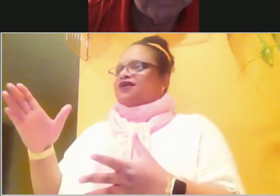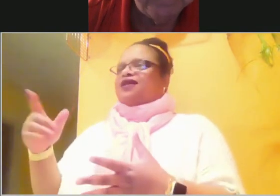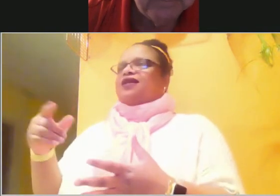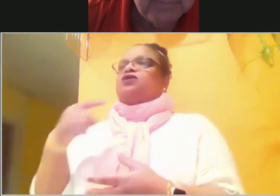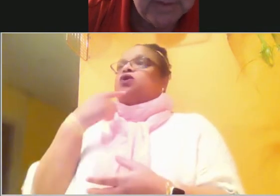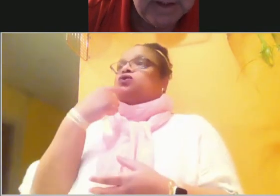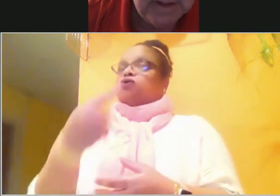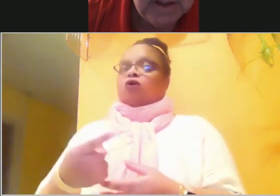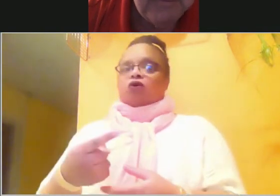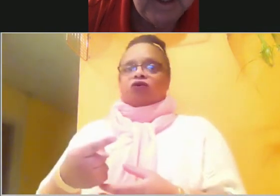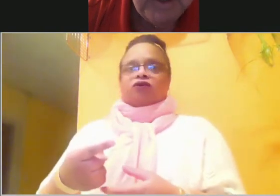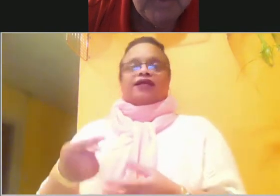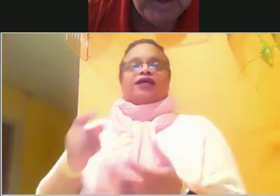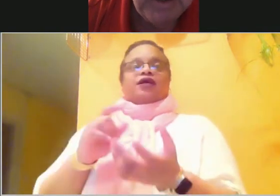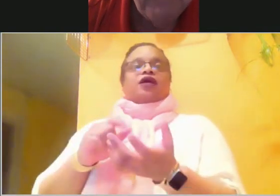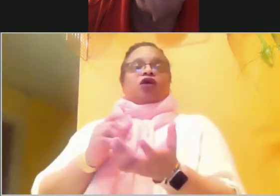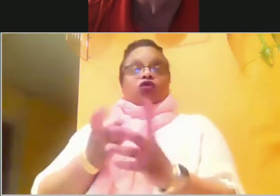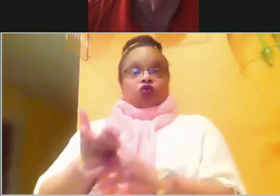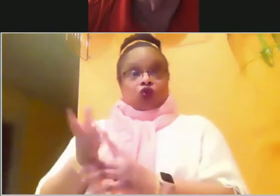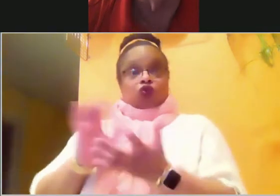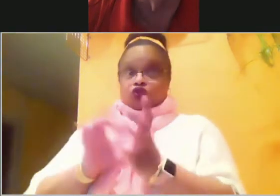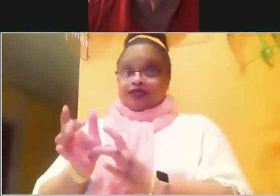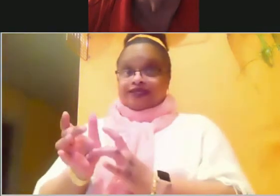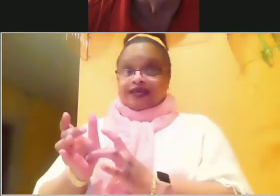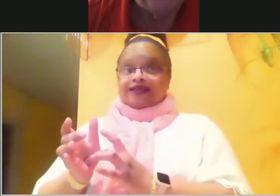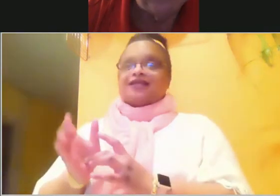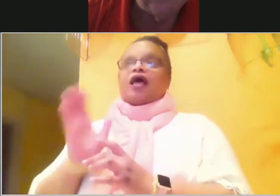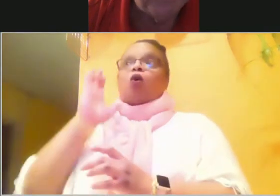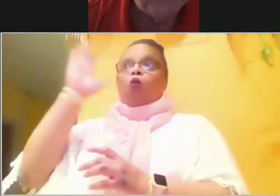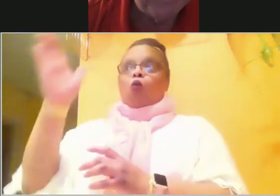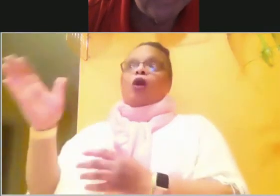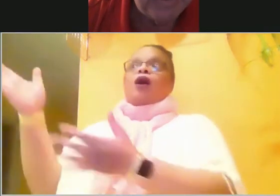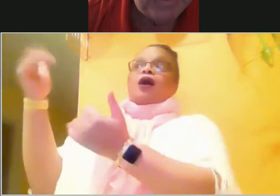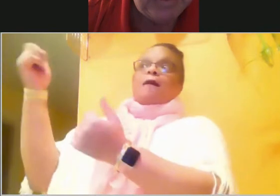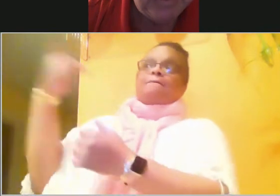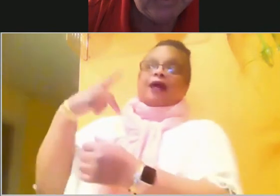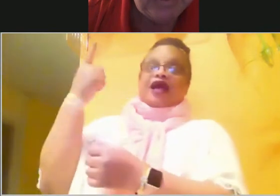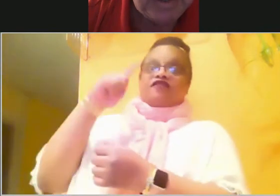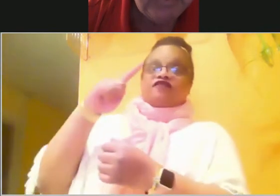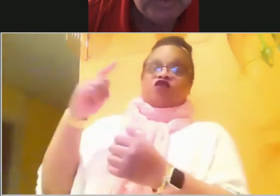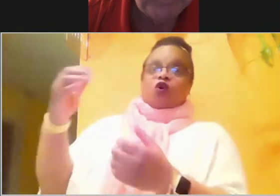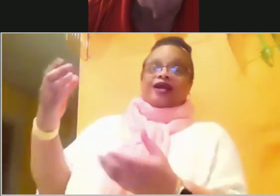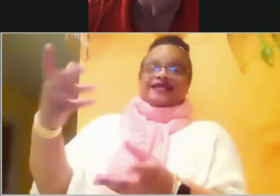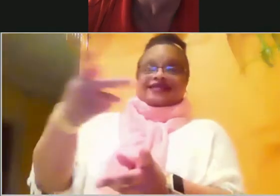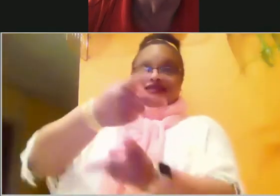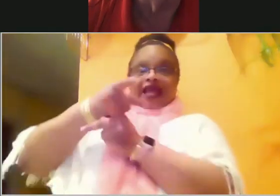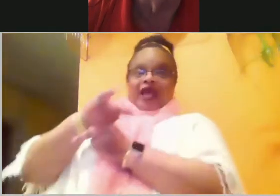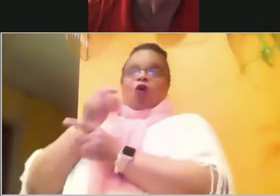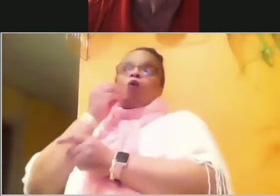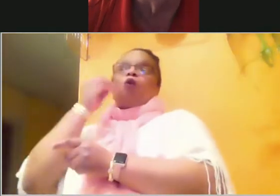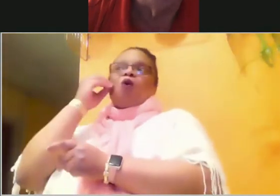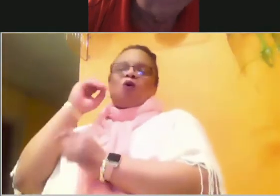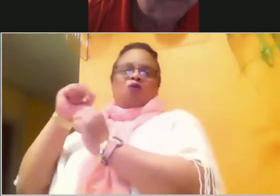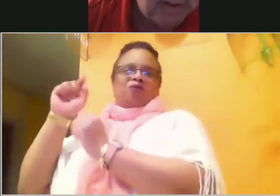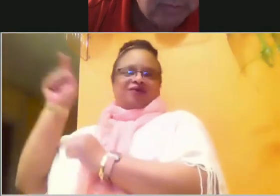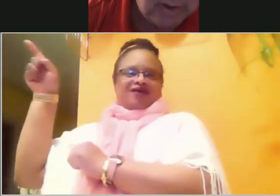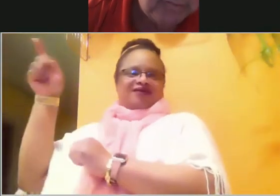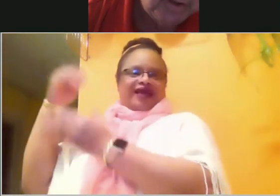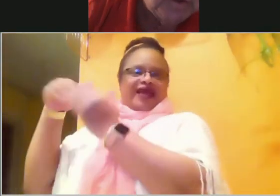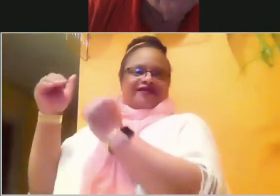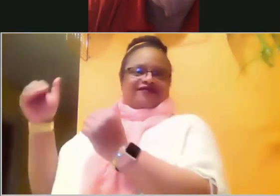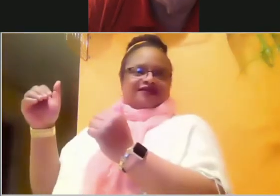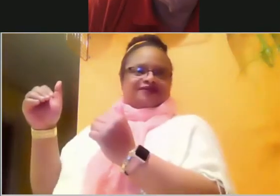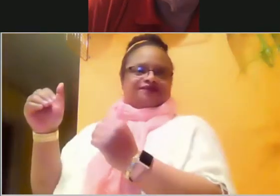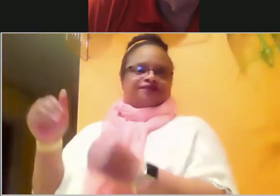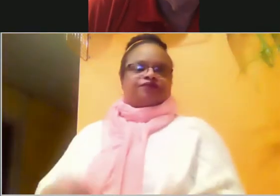to the Father. Family, I want to leave you with a last verse, and I wanted to do verse 15, but I really